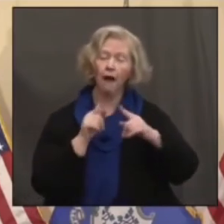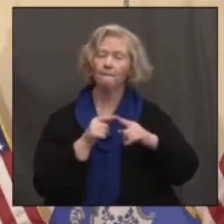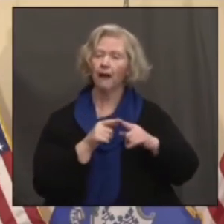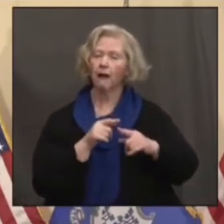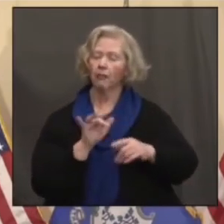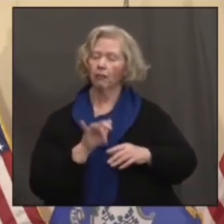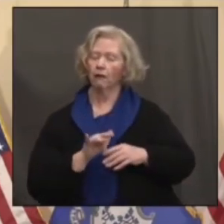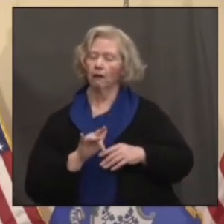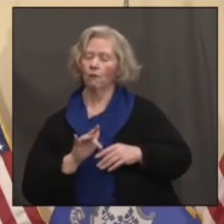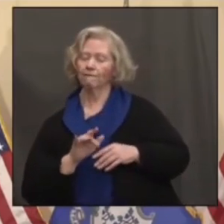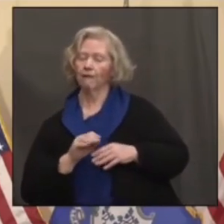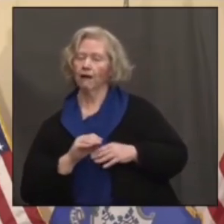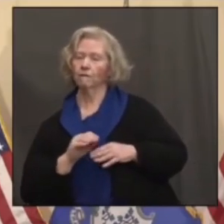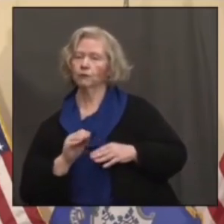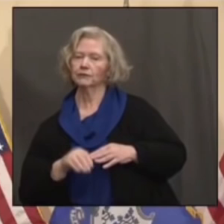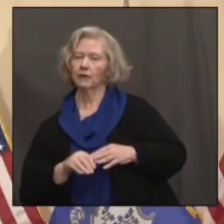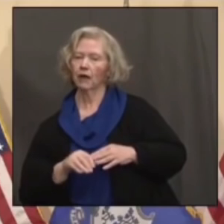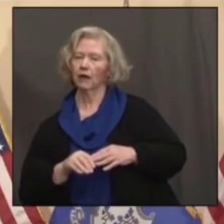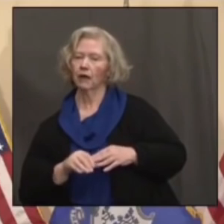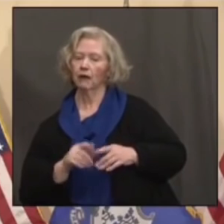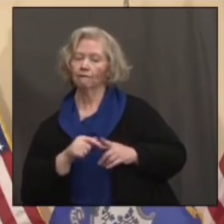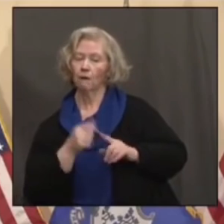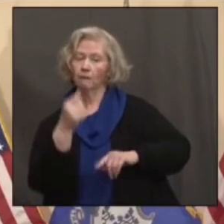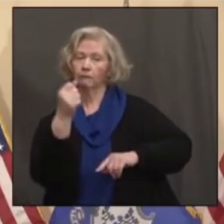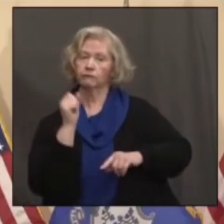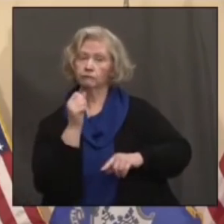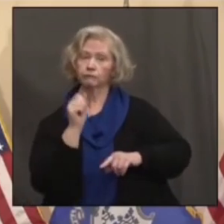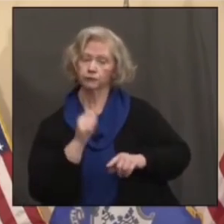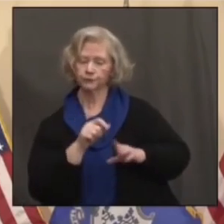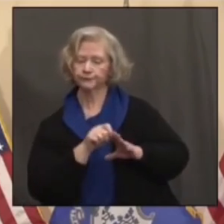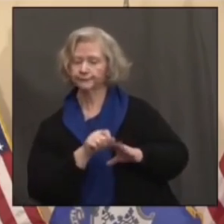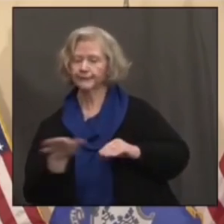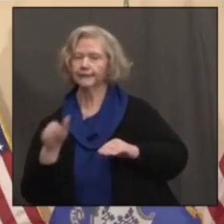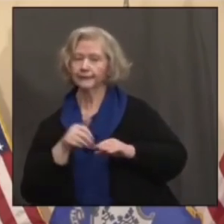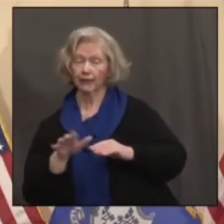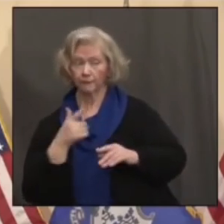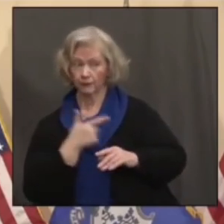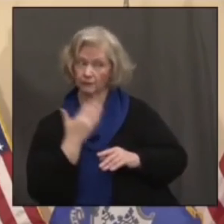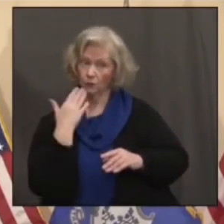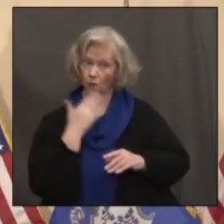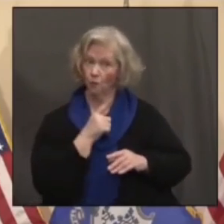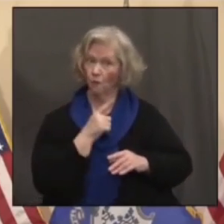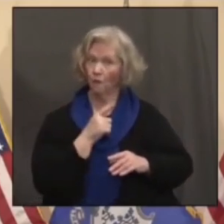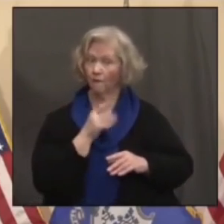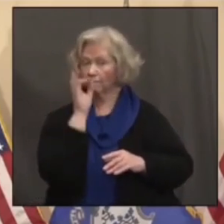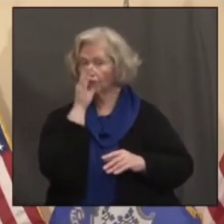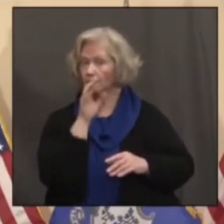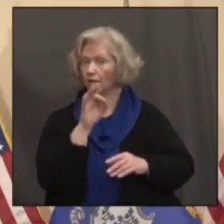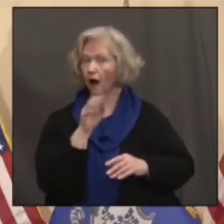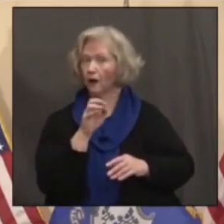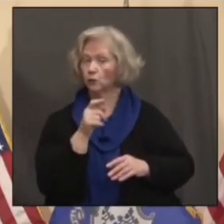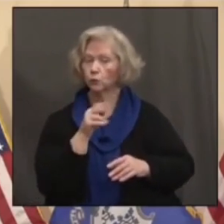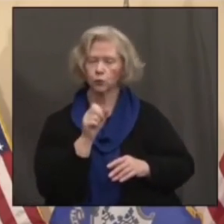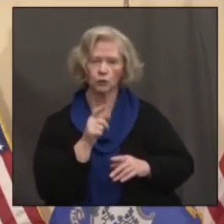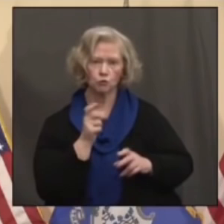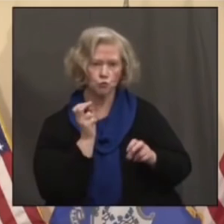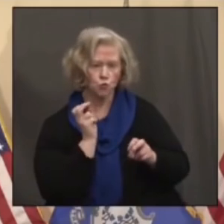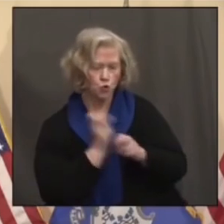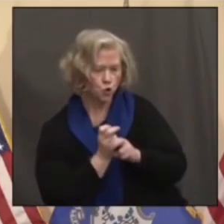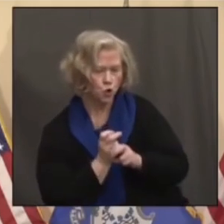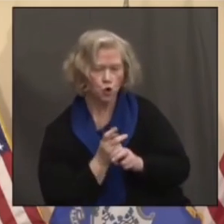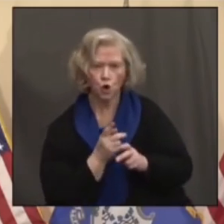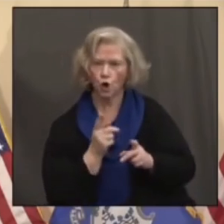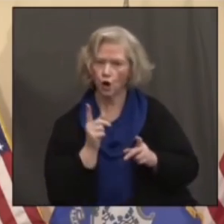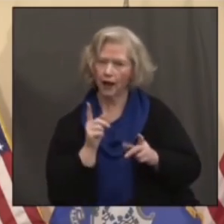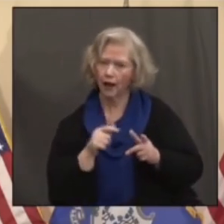of the slots revenue. You know, Foxwoods has been having trouble in recent months meeting that threshold and having to make additional